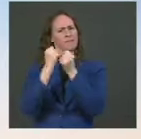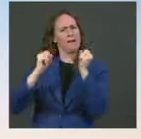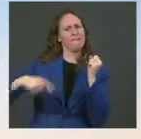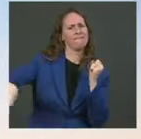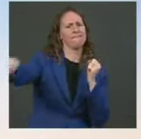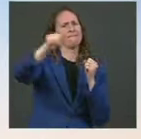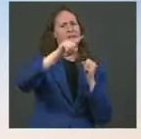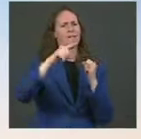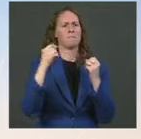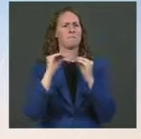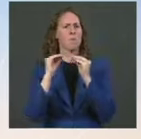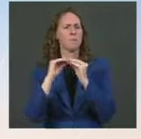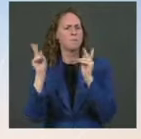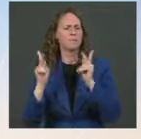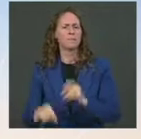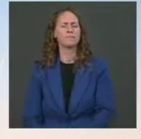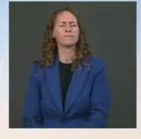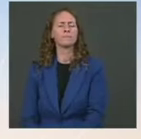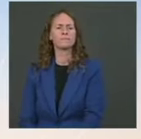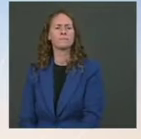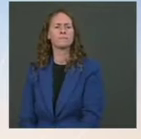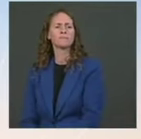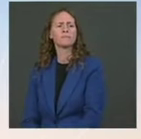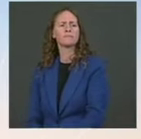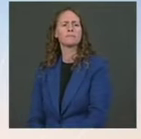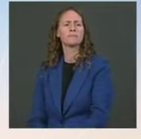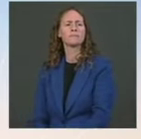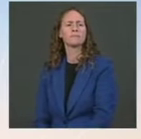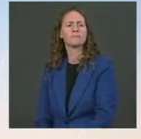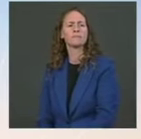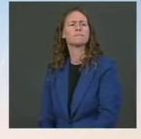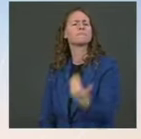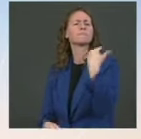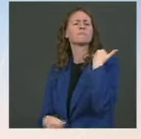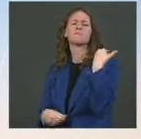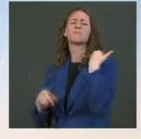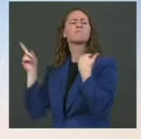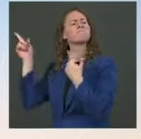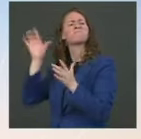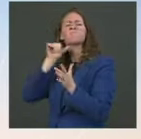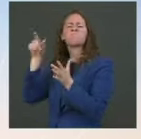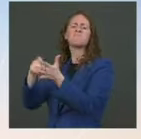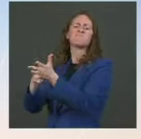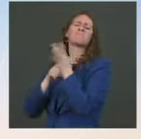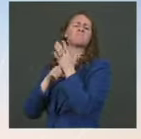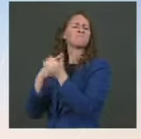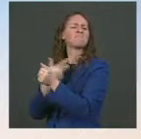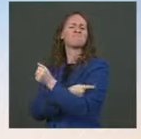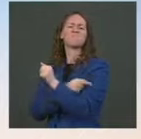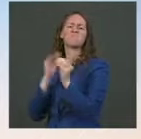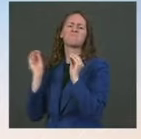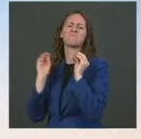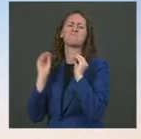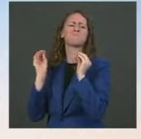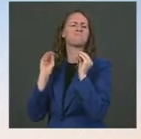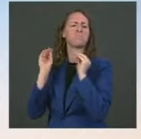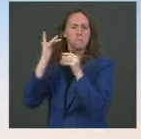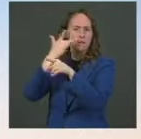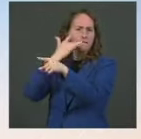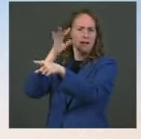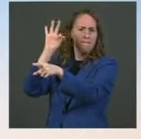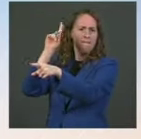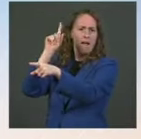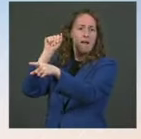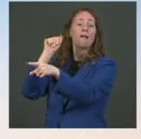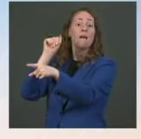preventing the president from issuing these mandates earlier, the FDA approval? Is that what the White House was waiting for before announcing these